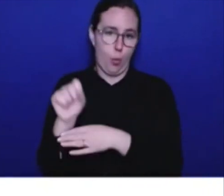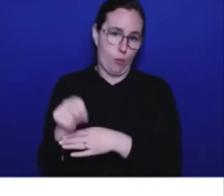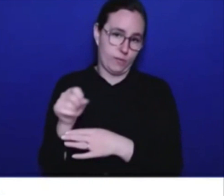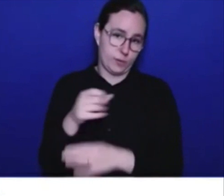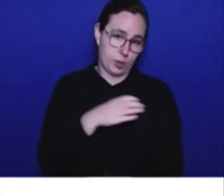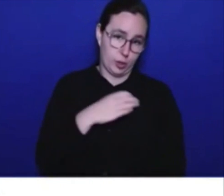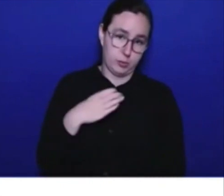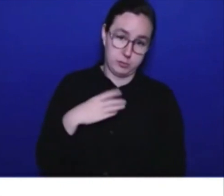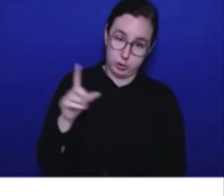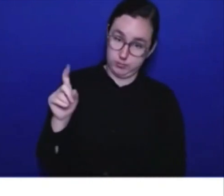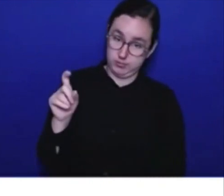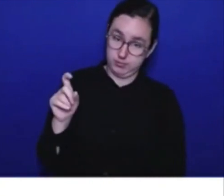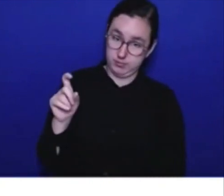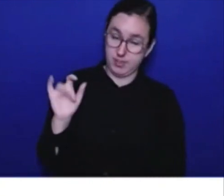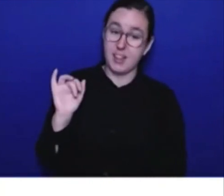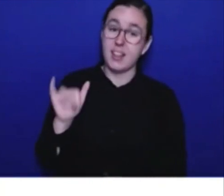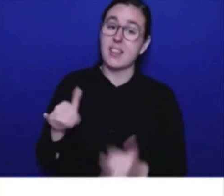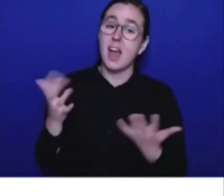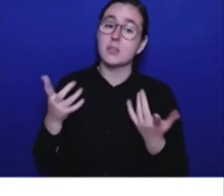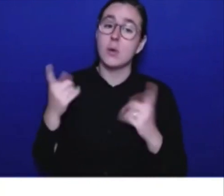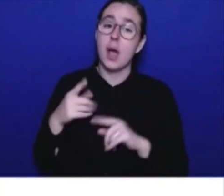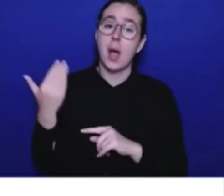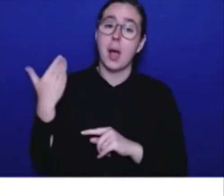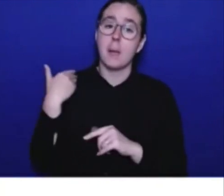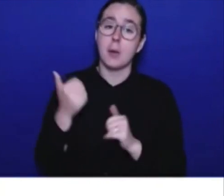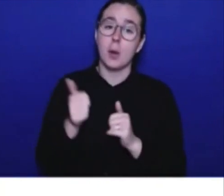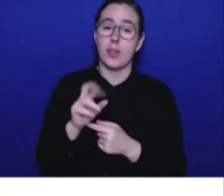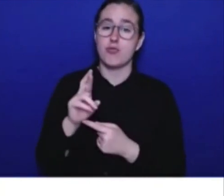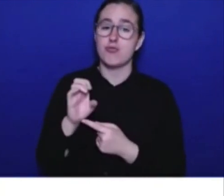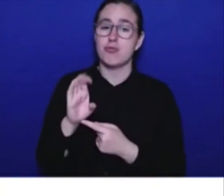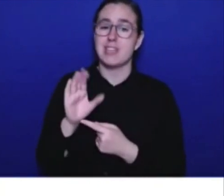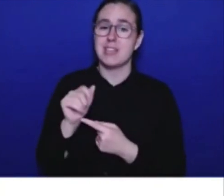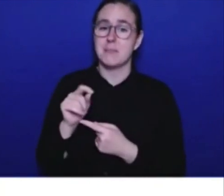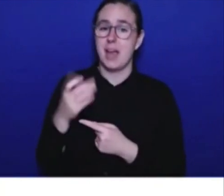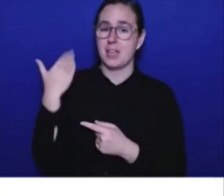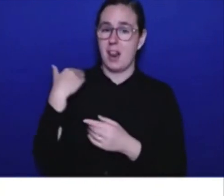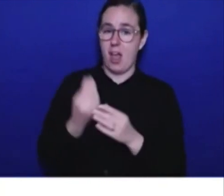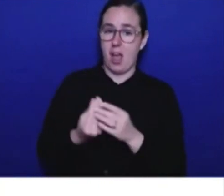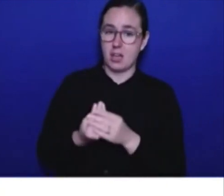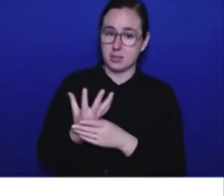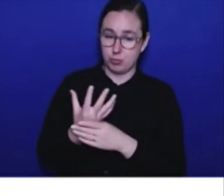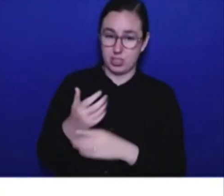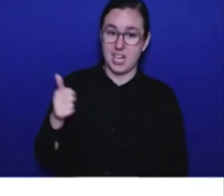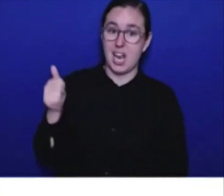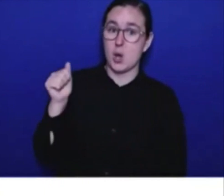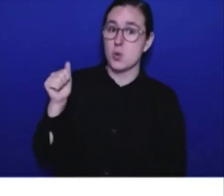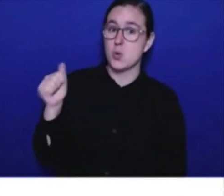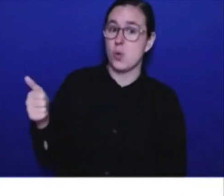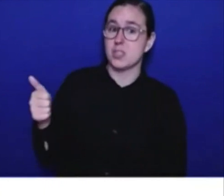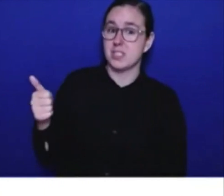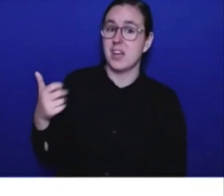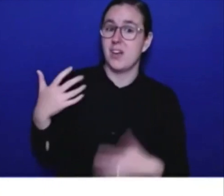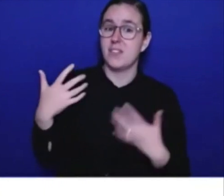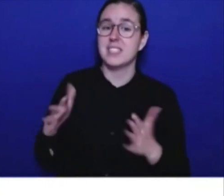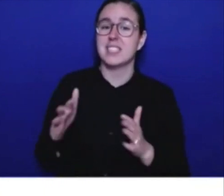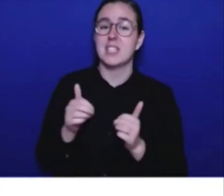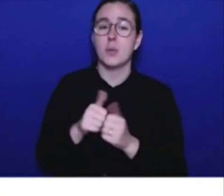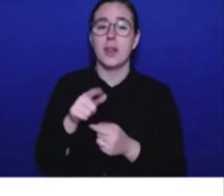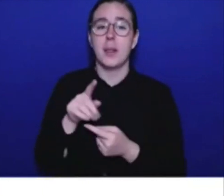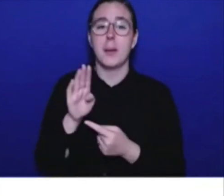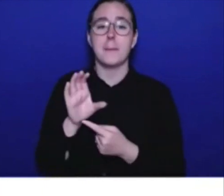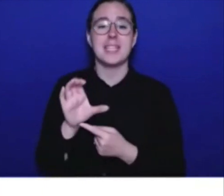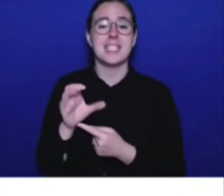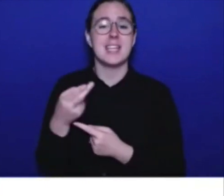government did with the rebate in the spring and what you yourself did, Premier, with the BC Hydro Credit in